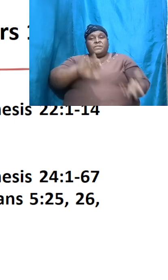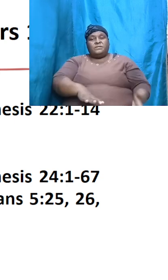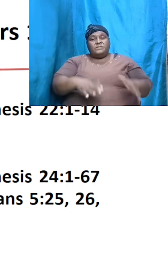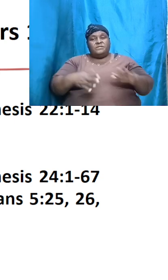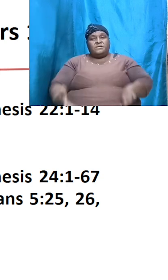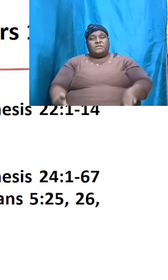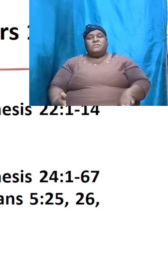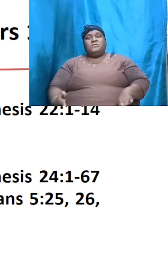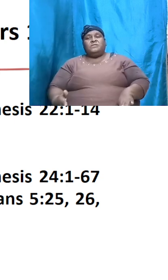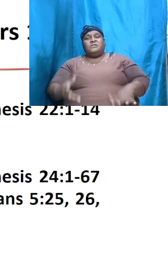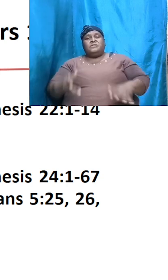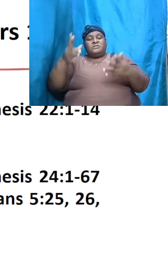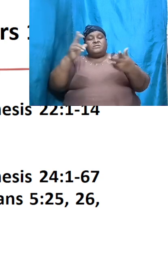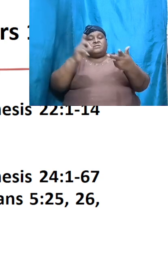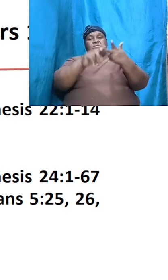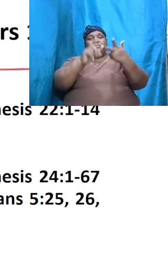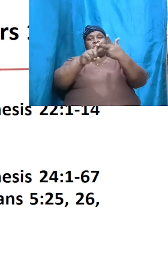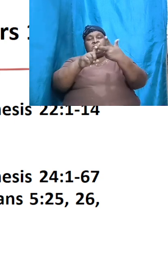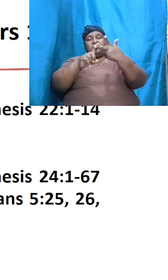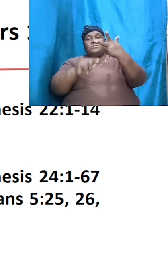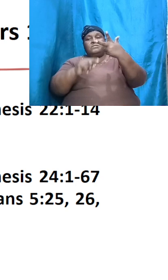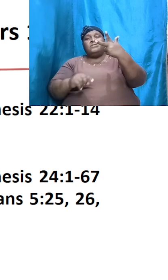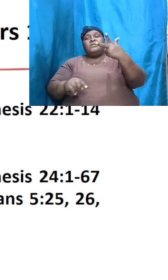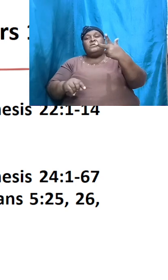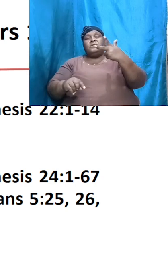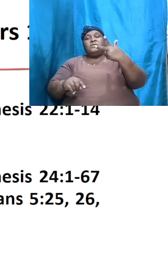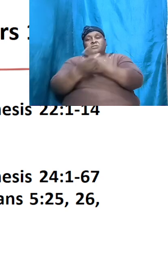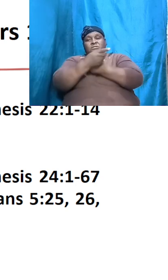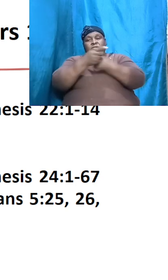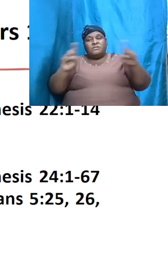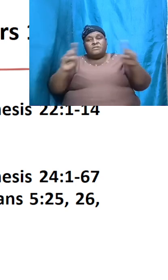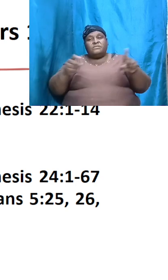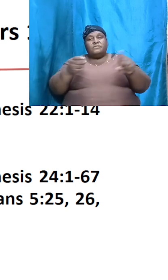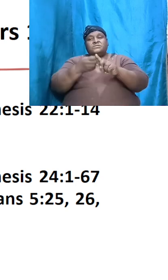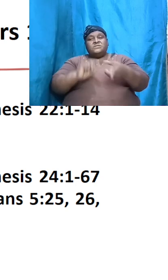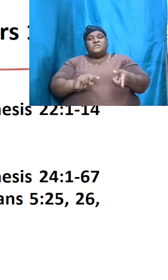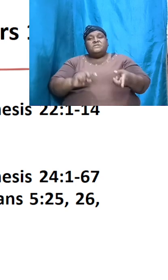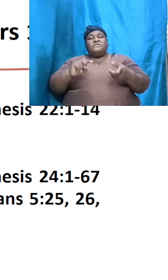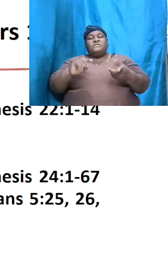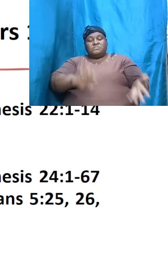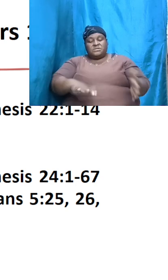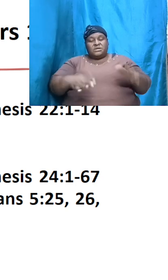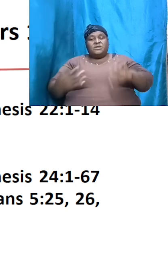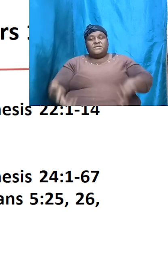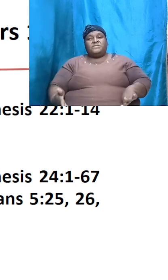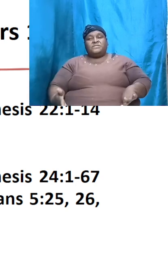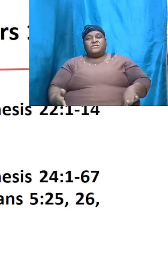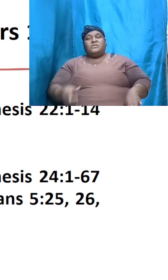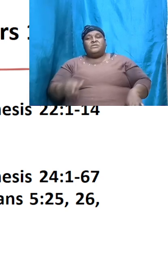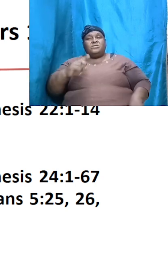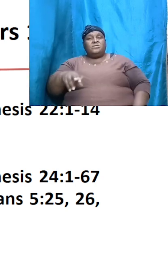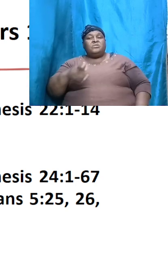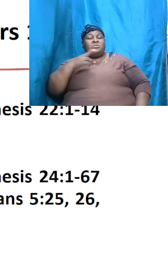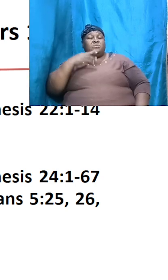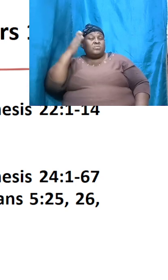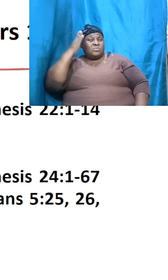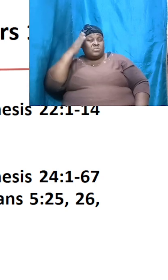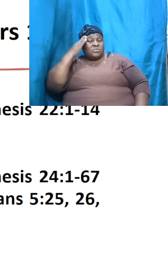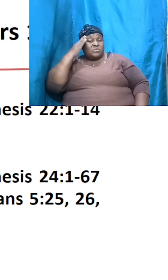thirdly their deliverance from death you realize that when